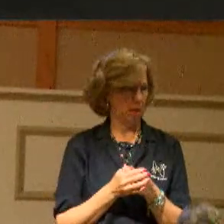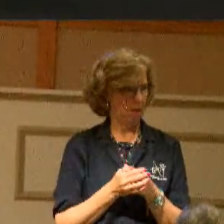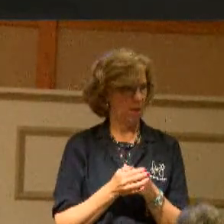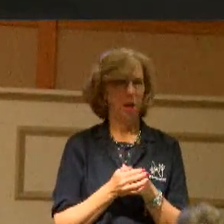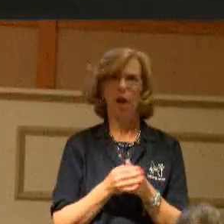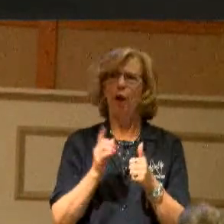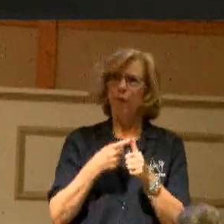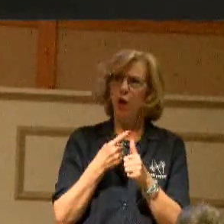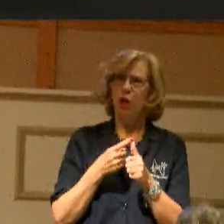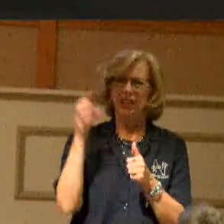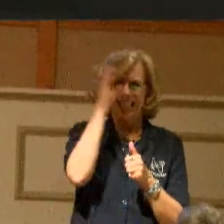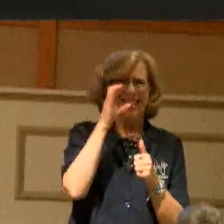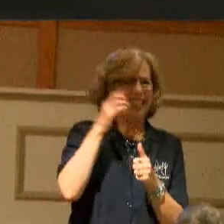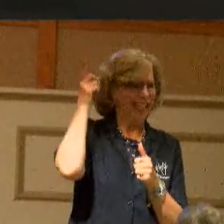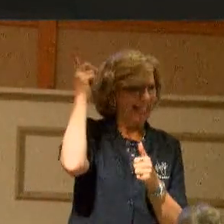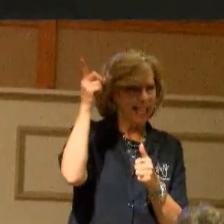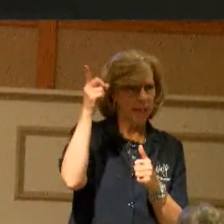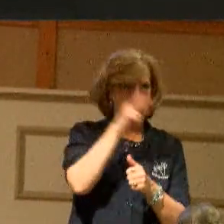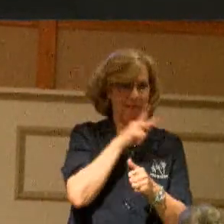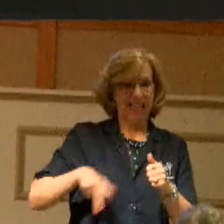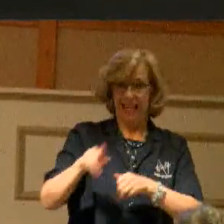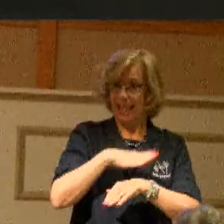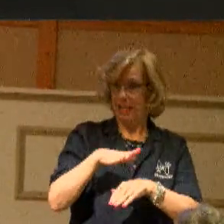Seek ye first the kingdom of God.